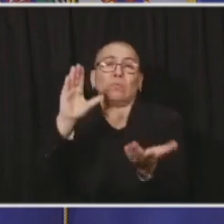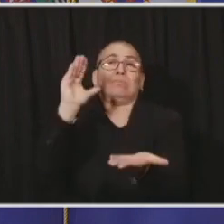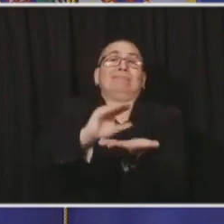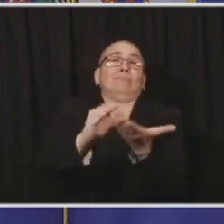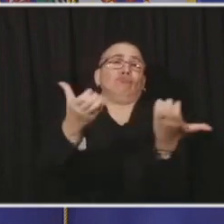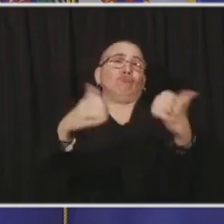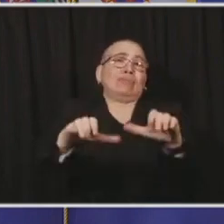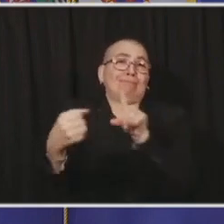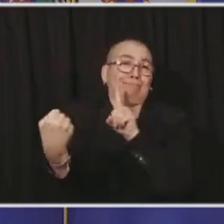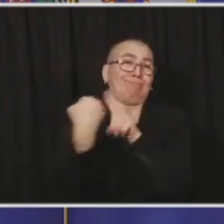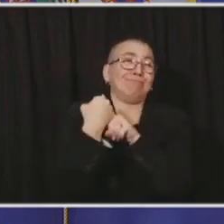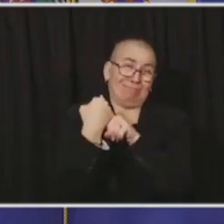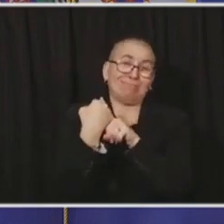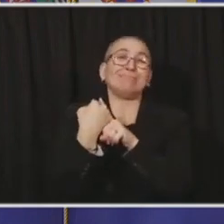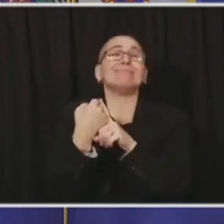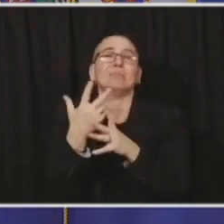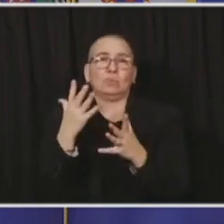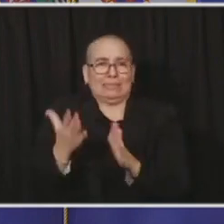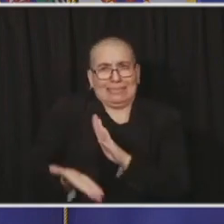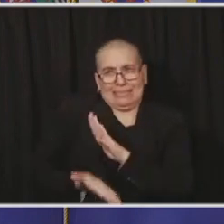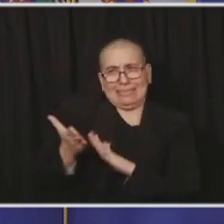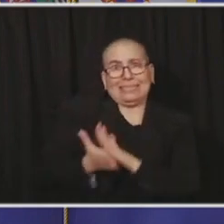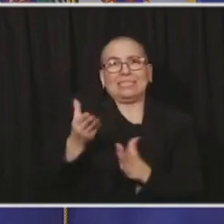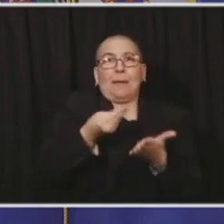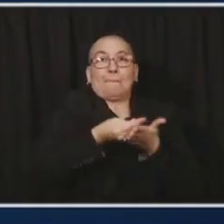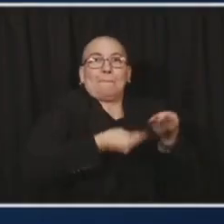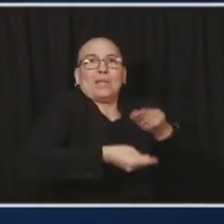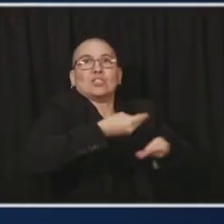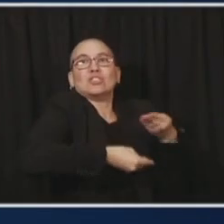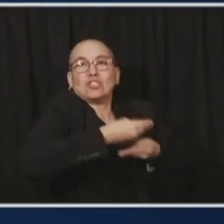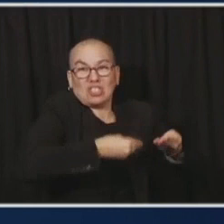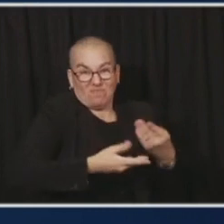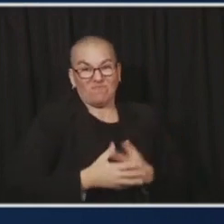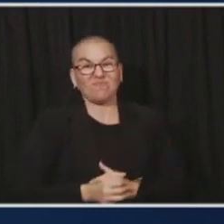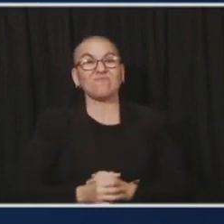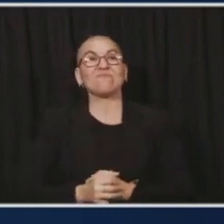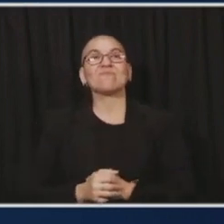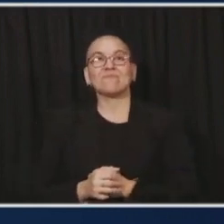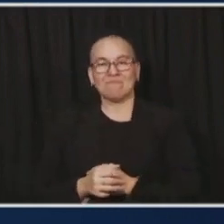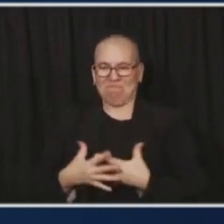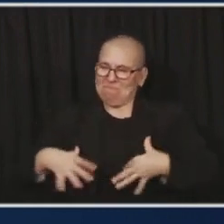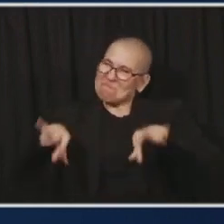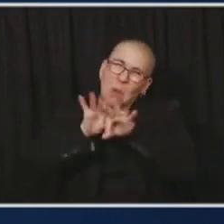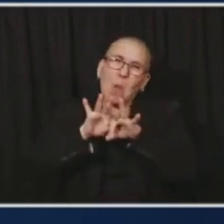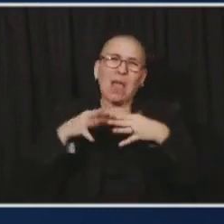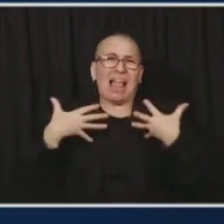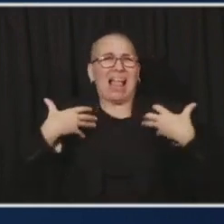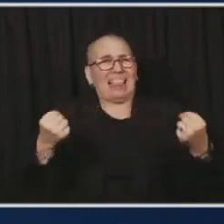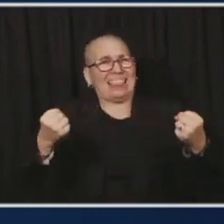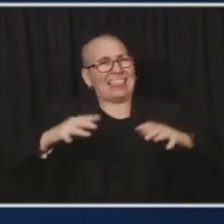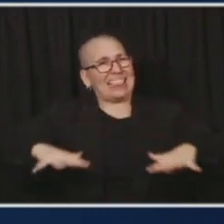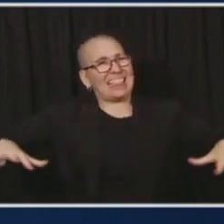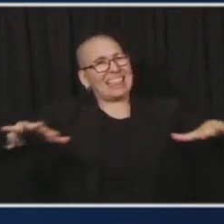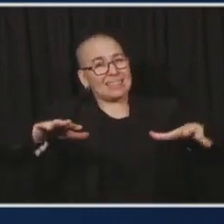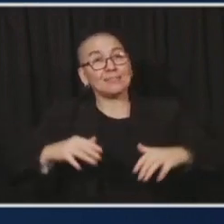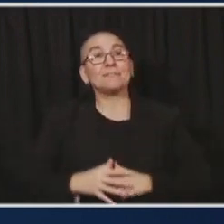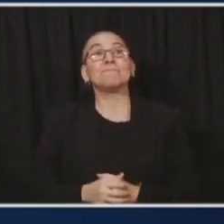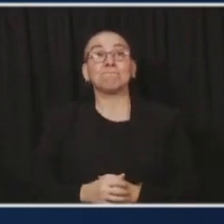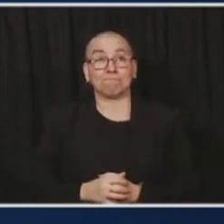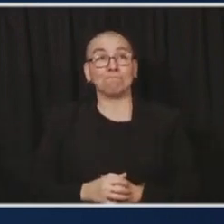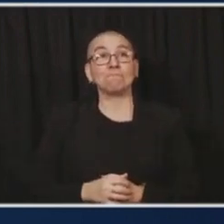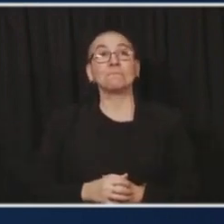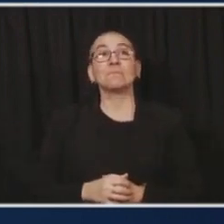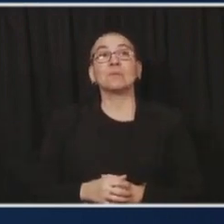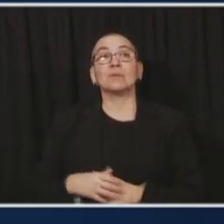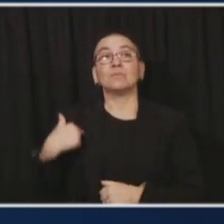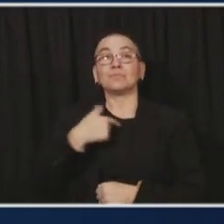benefit on the safety and the health side of this. So they're going to be open. And again, I would go back to this. We're bold North. The breweries tell me if we can do